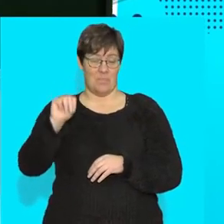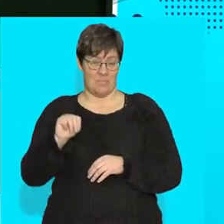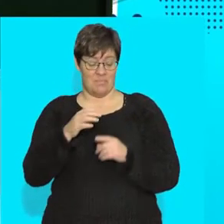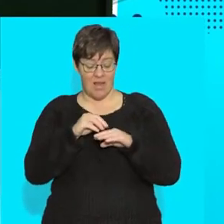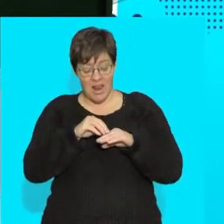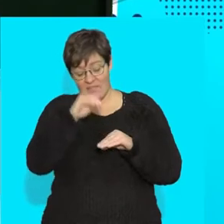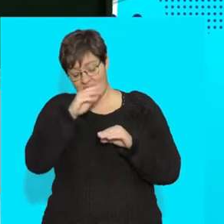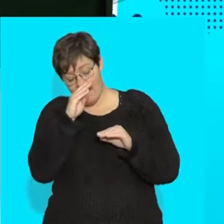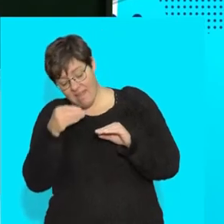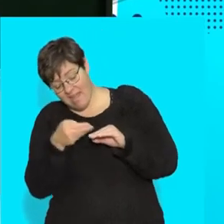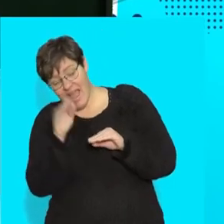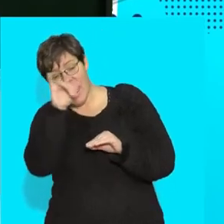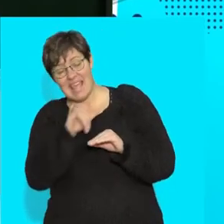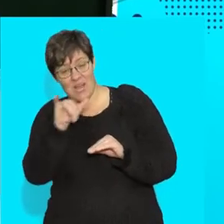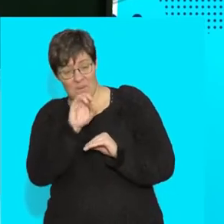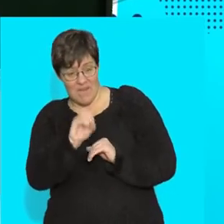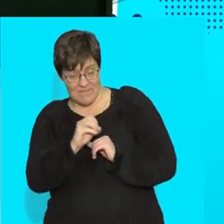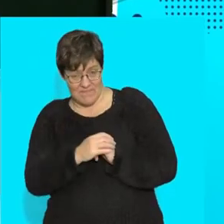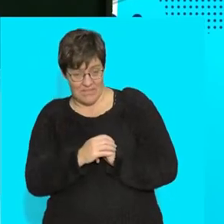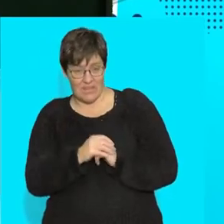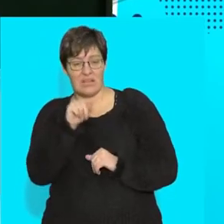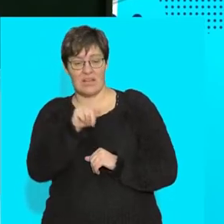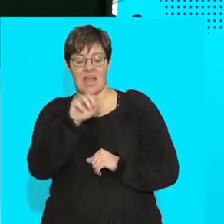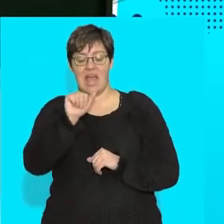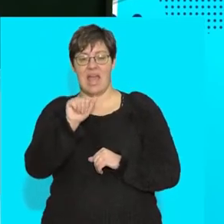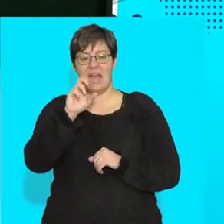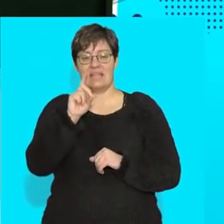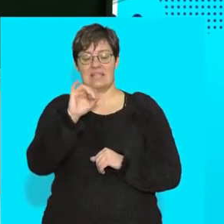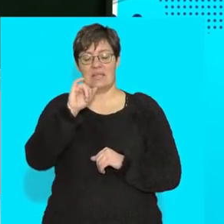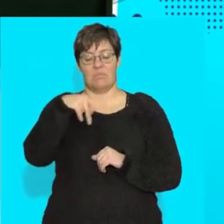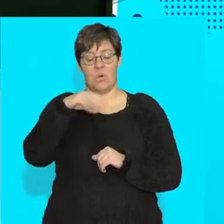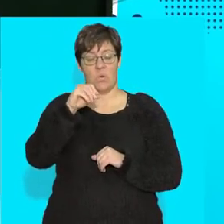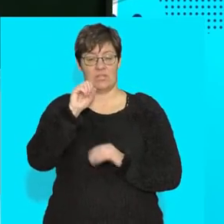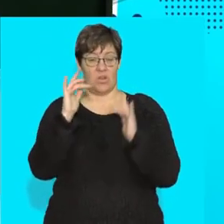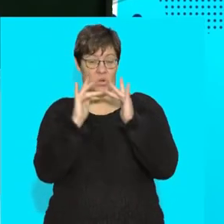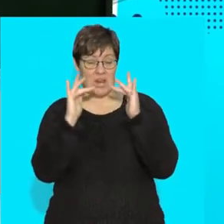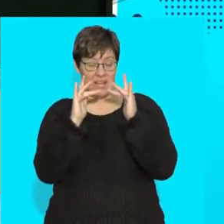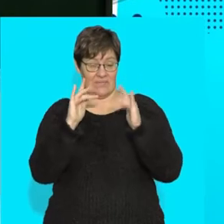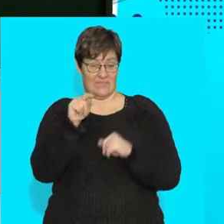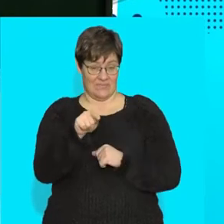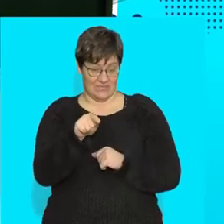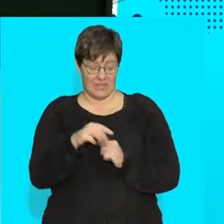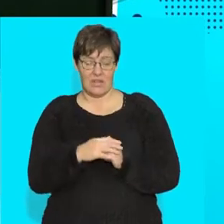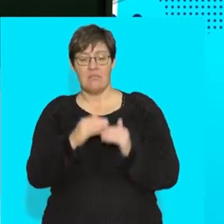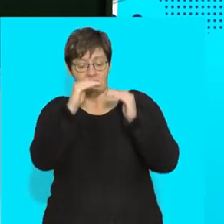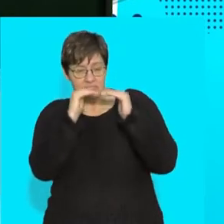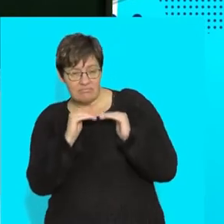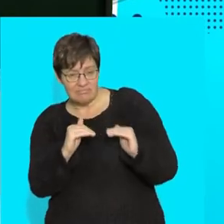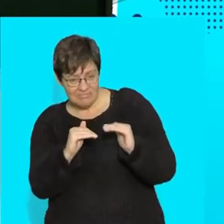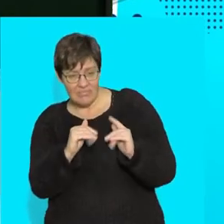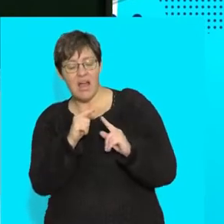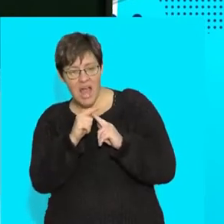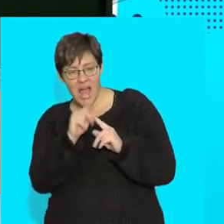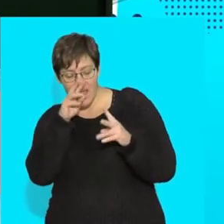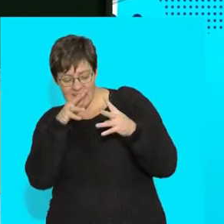skin, I'm going to see a little bit of yellow bits. That is adipose tissue, connective tissue. When I lift up the skin, there's a